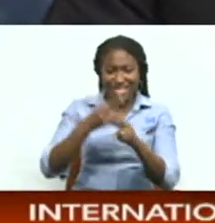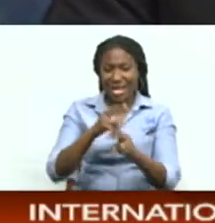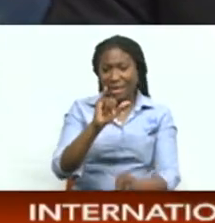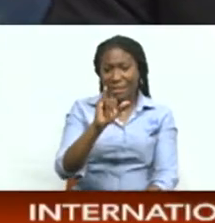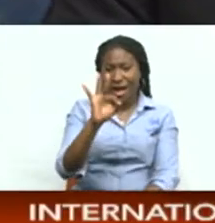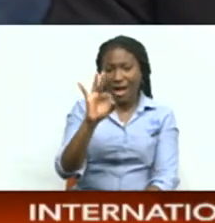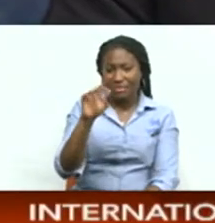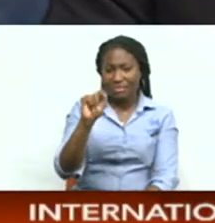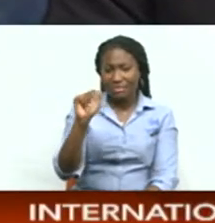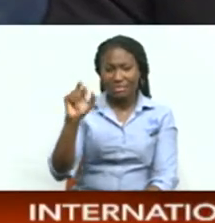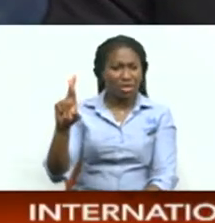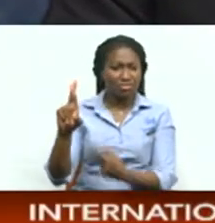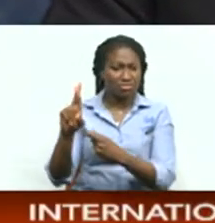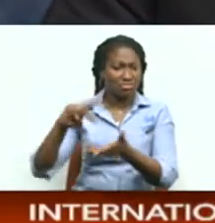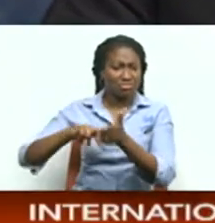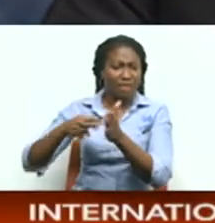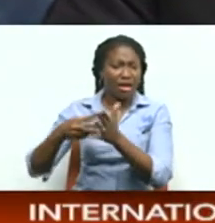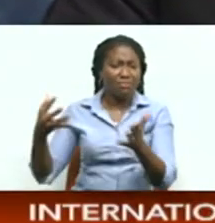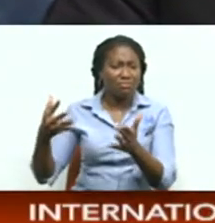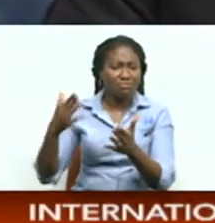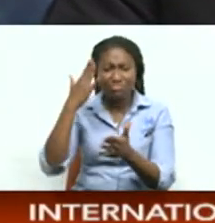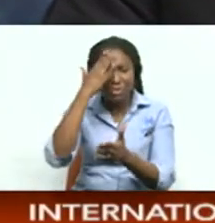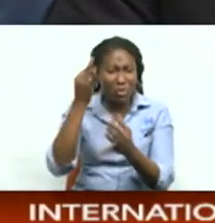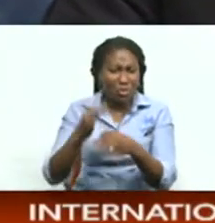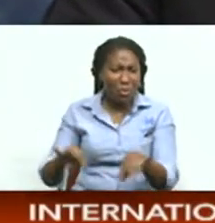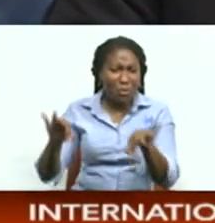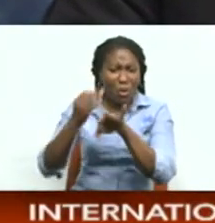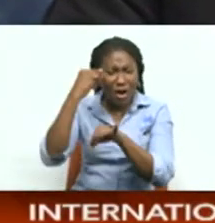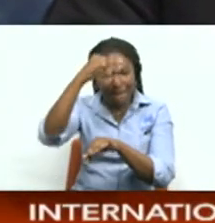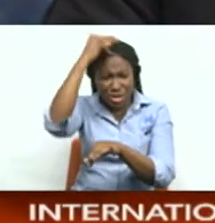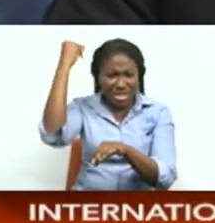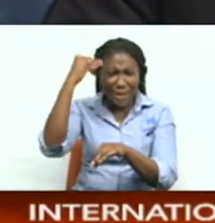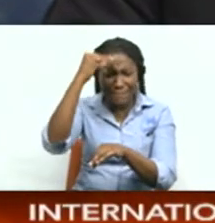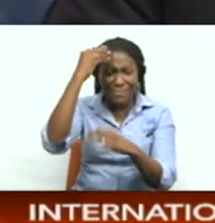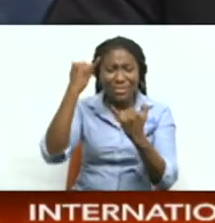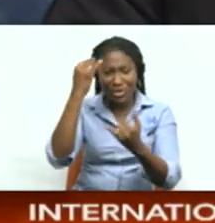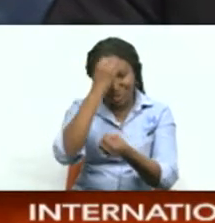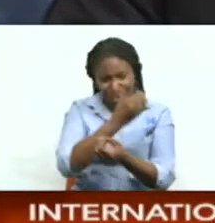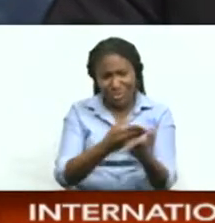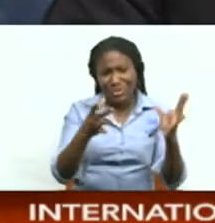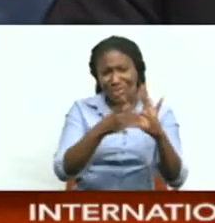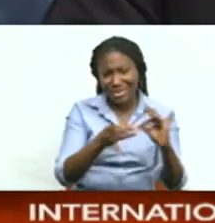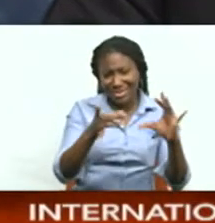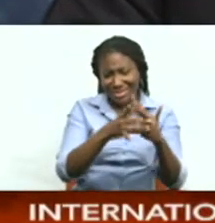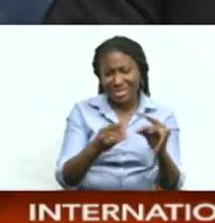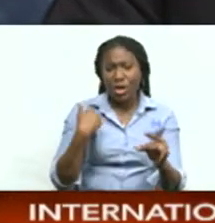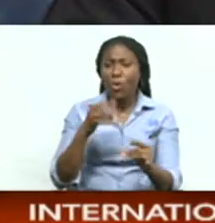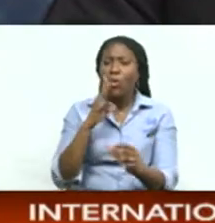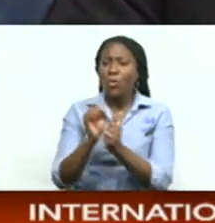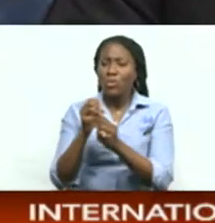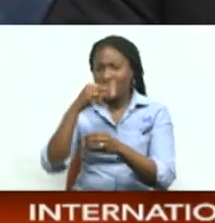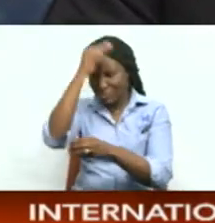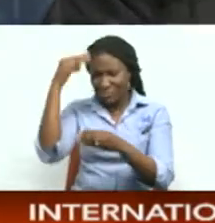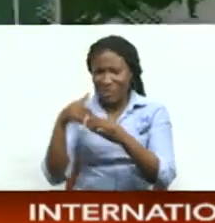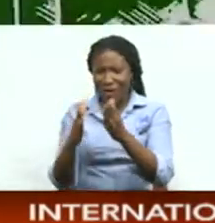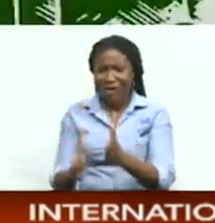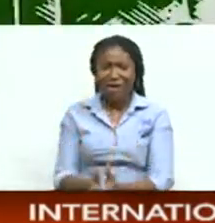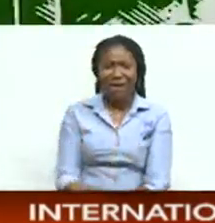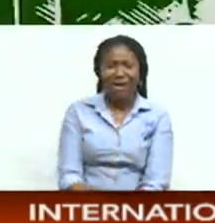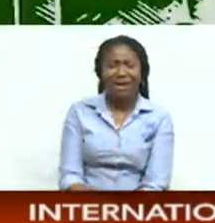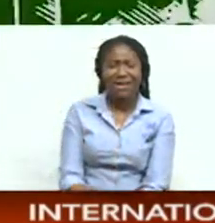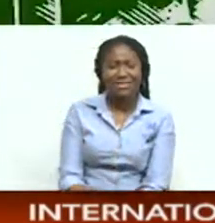right but what exactly is if done why is it so important to Muslims Matthew Chen speaks to an Imam Jamal Sukkar for this report